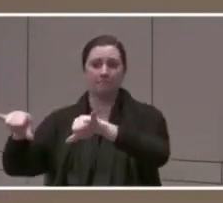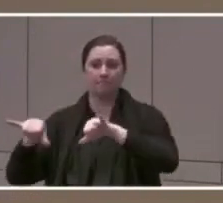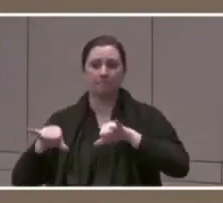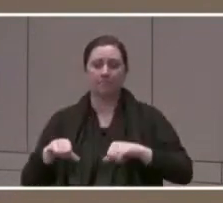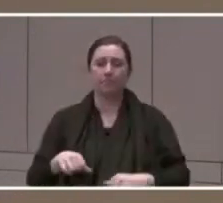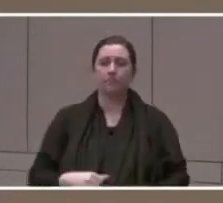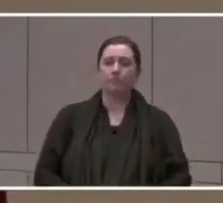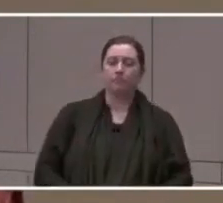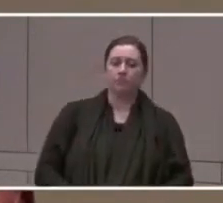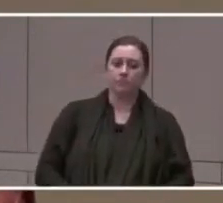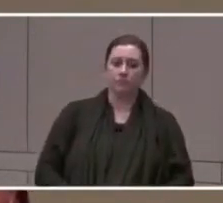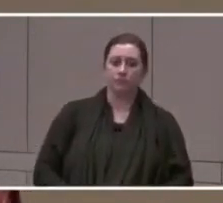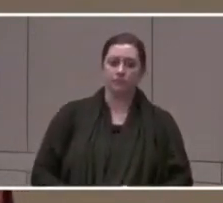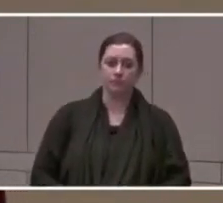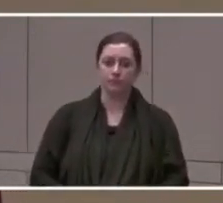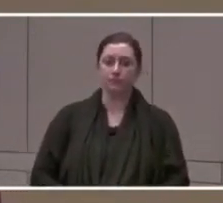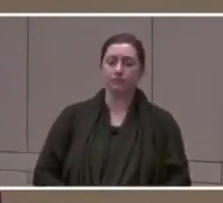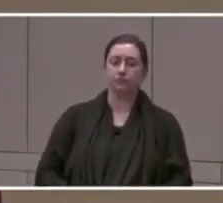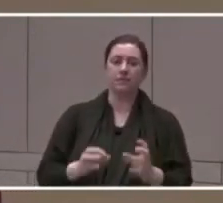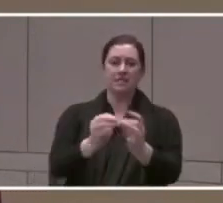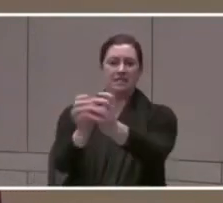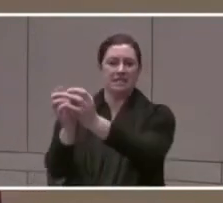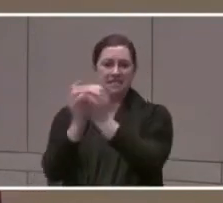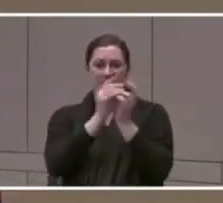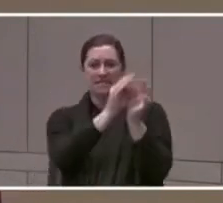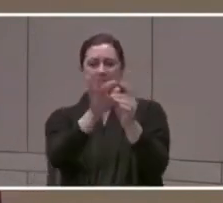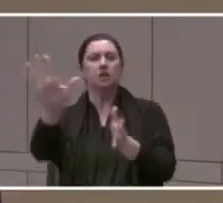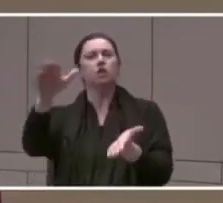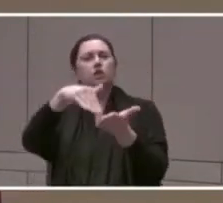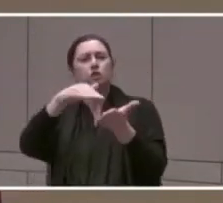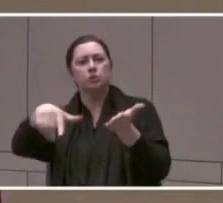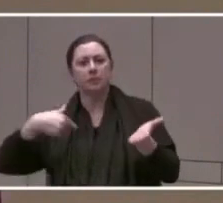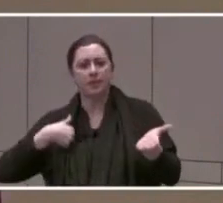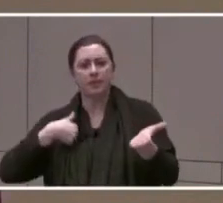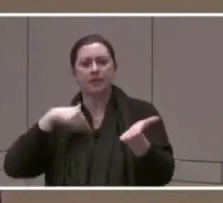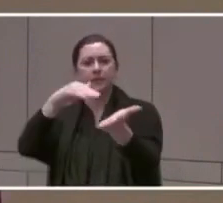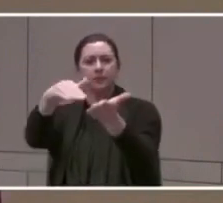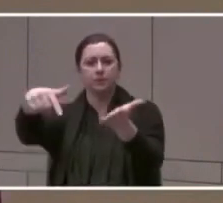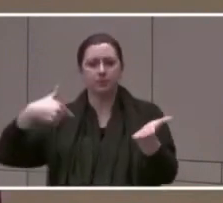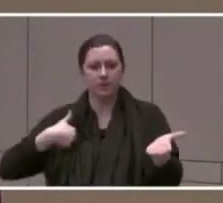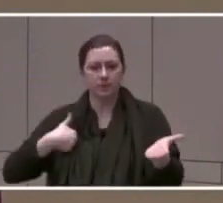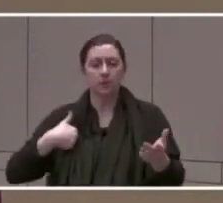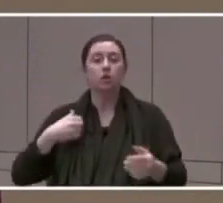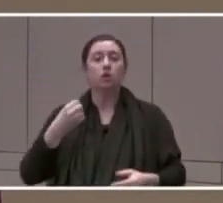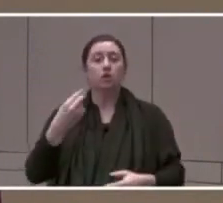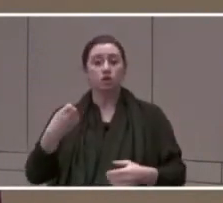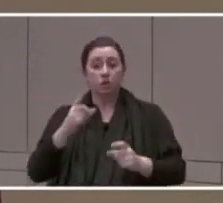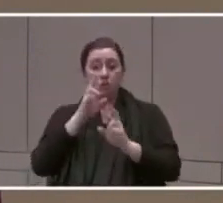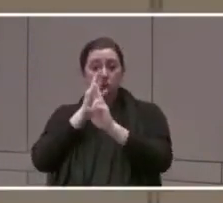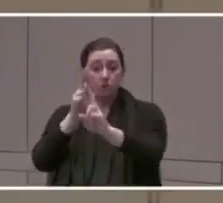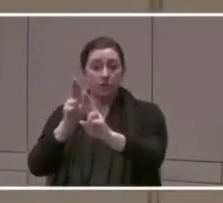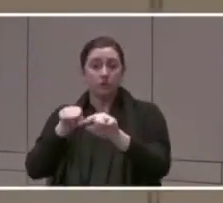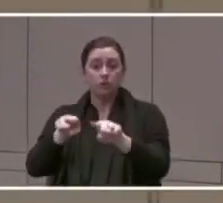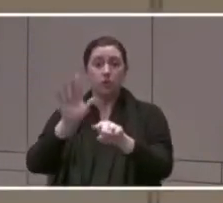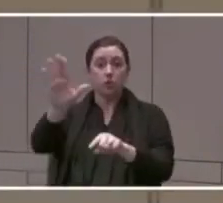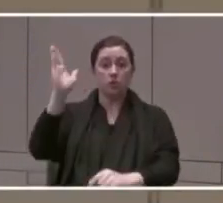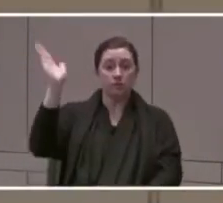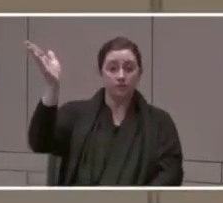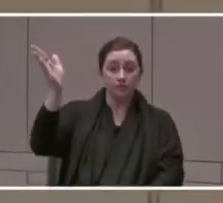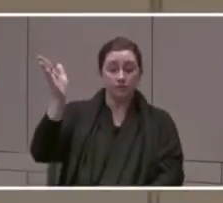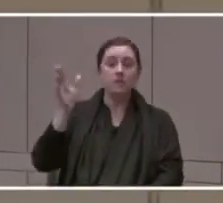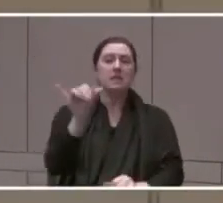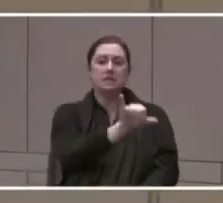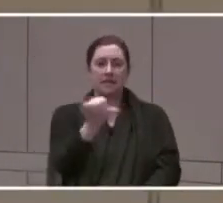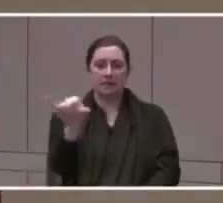community is a majority minority community. me. She was respectful when you were speaking. Thank you.